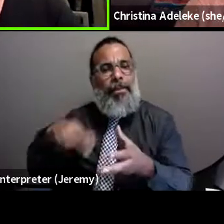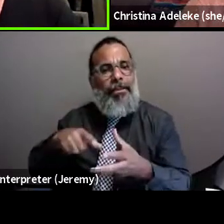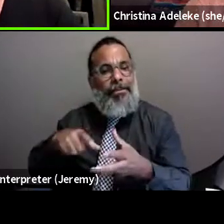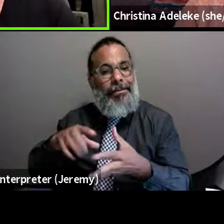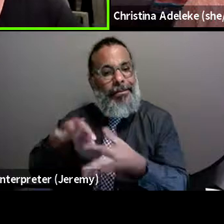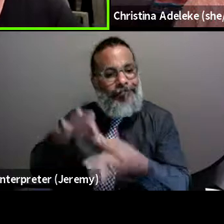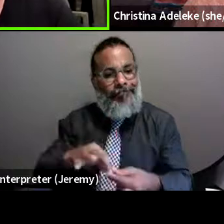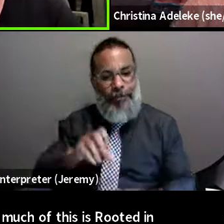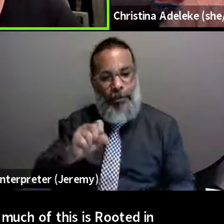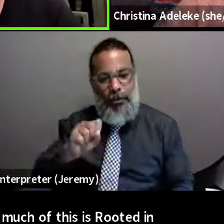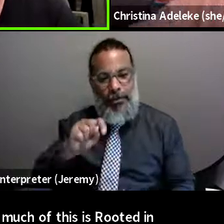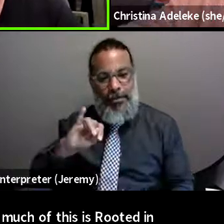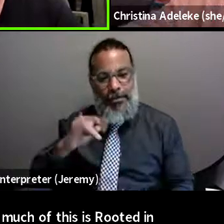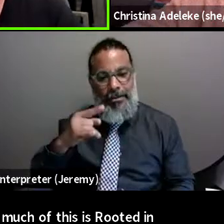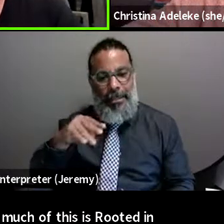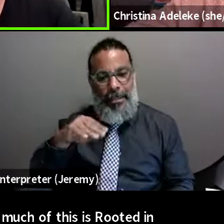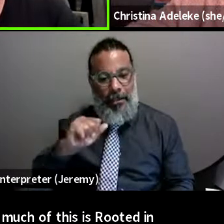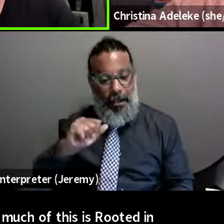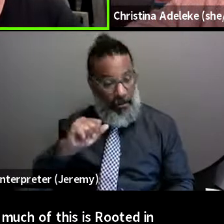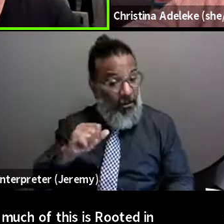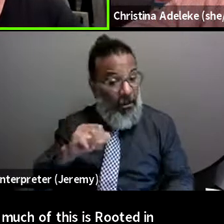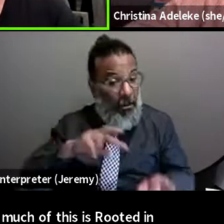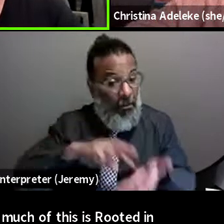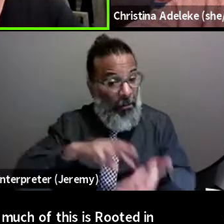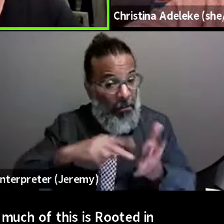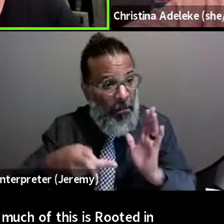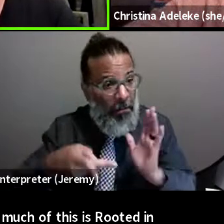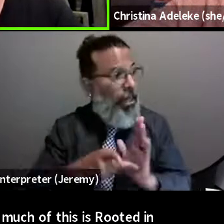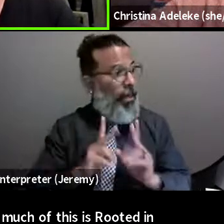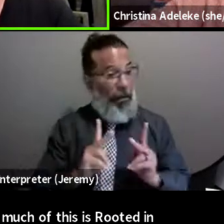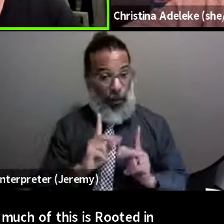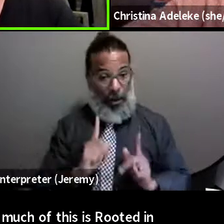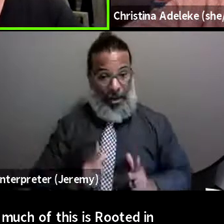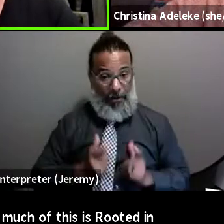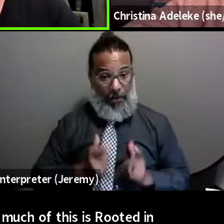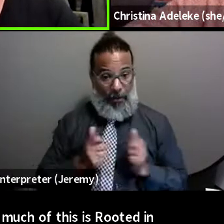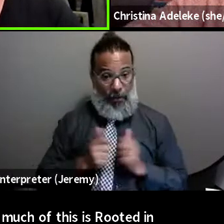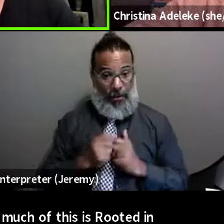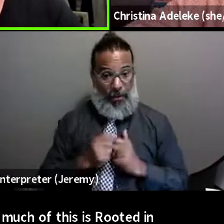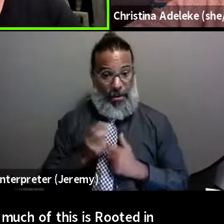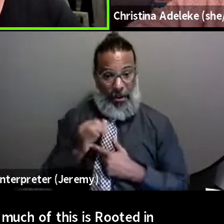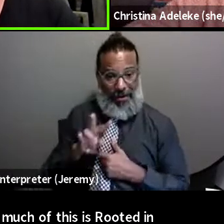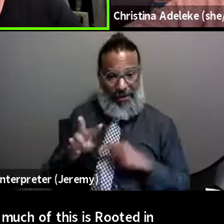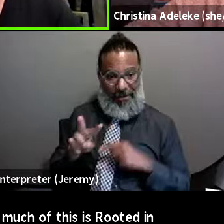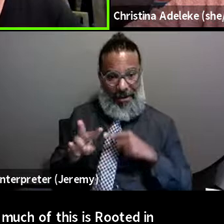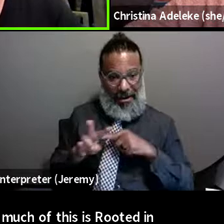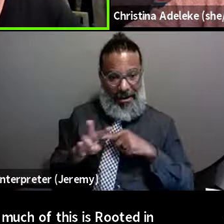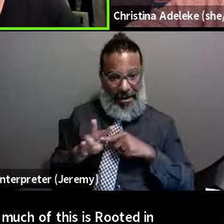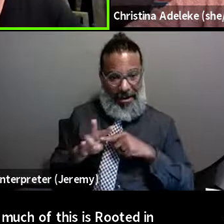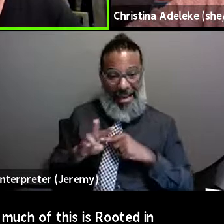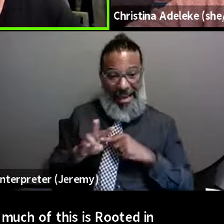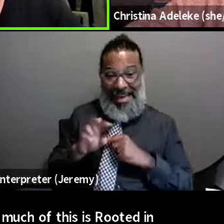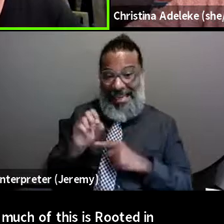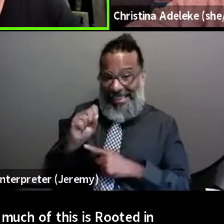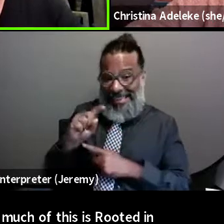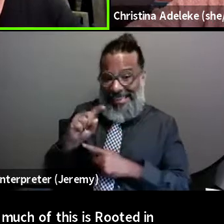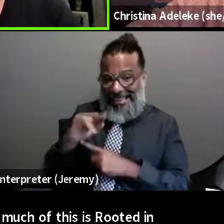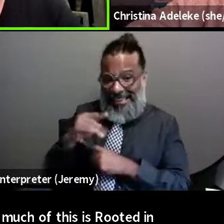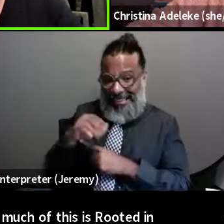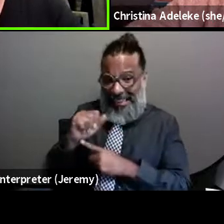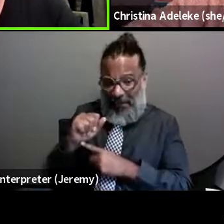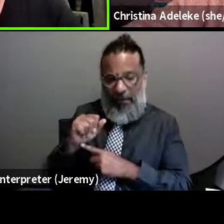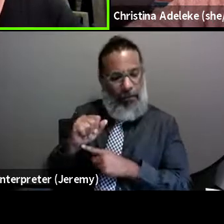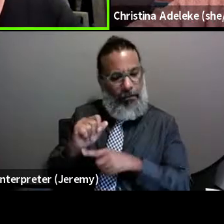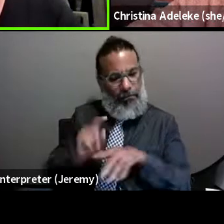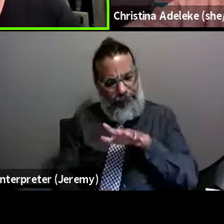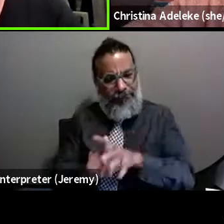as it pertains to people living with HIV. Stigma manifests itself in so many different ways.